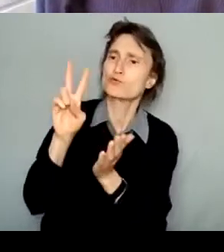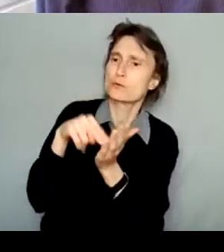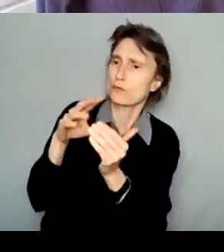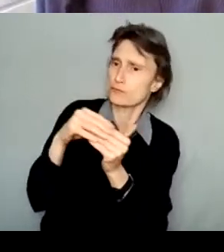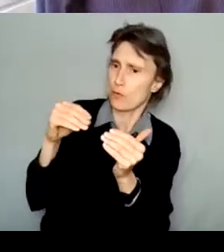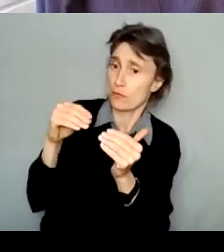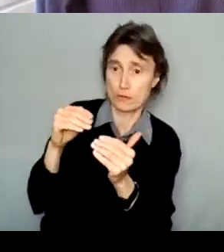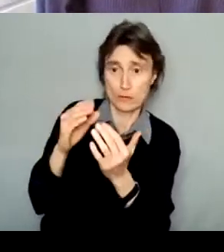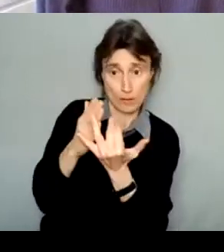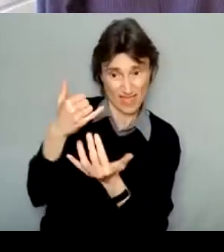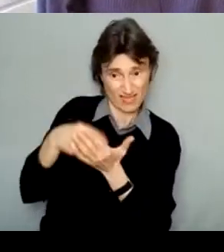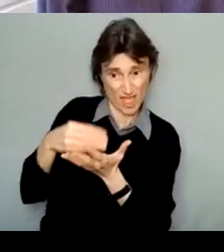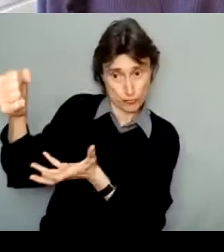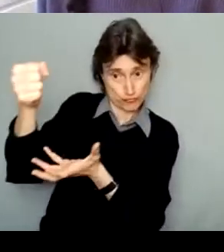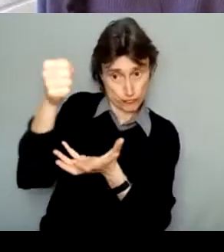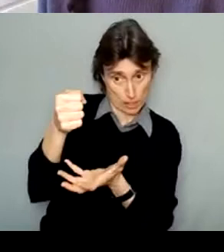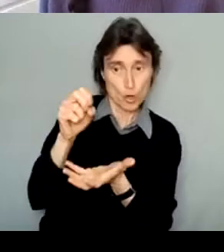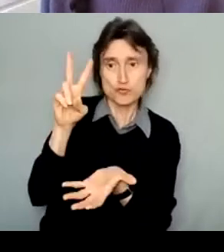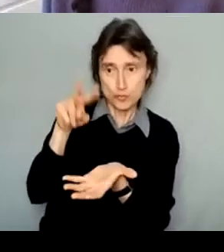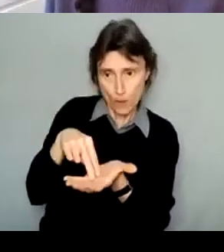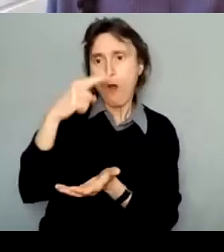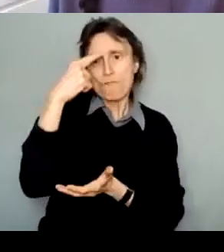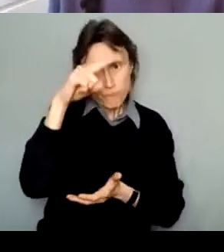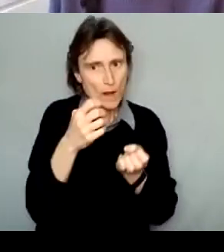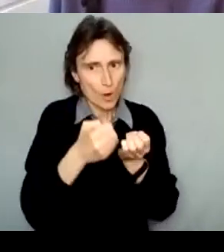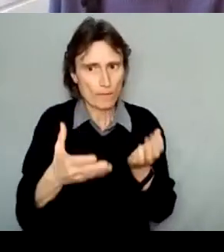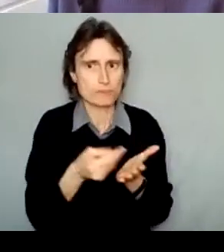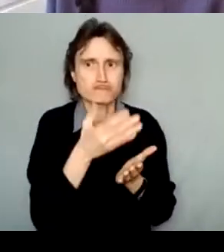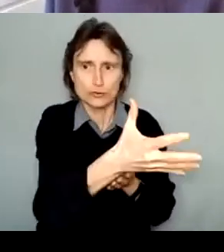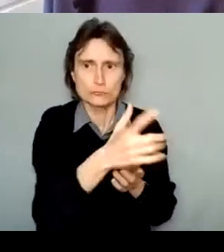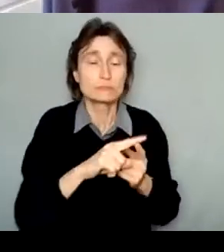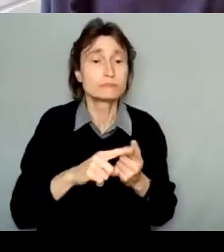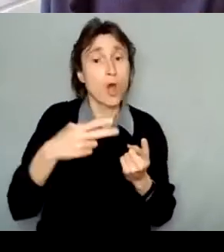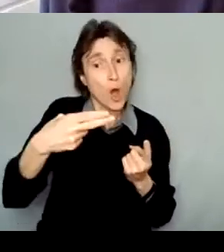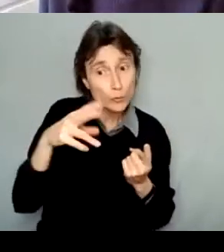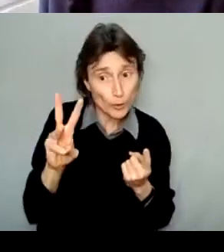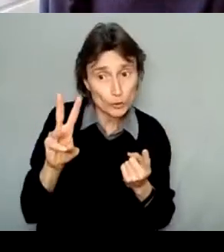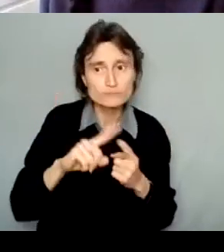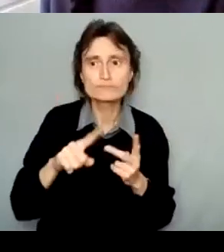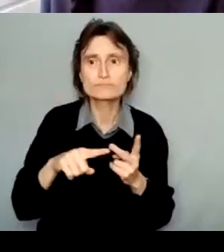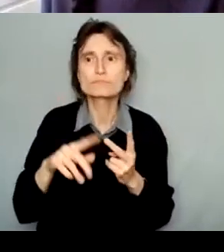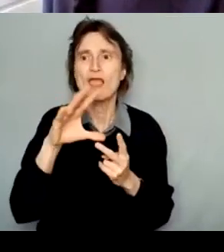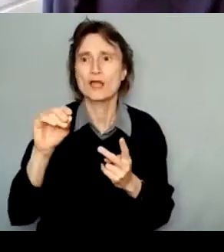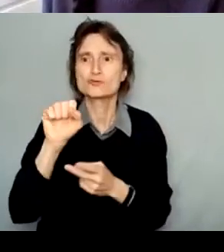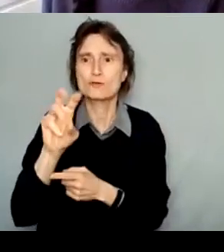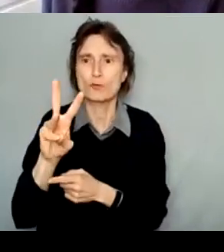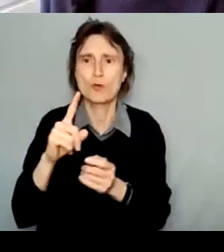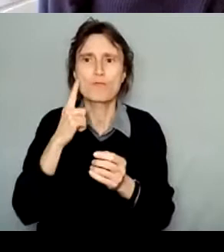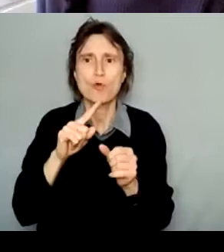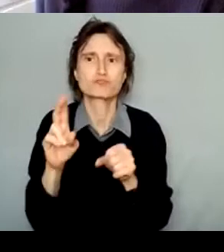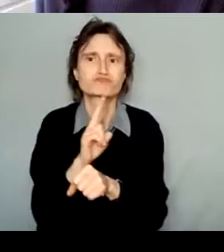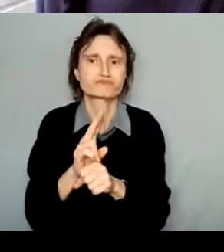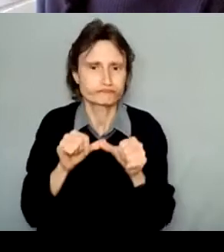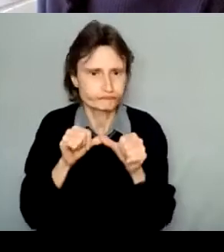this grant towards the purchase of equipment, which also includes hardware and permanent software. As with any